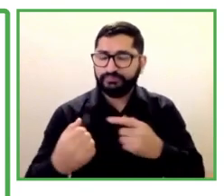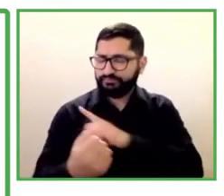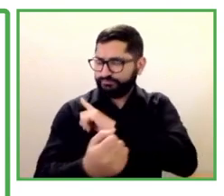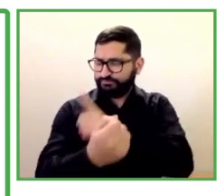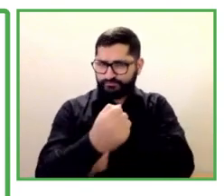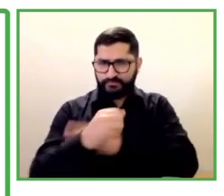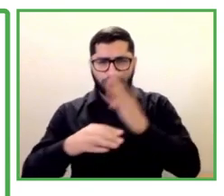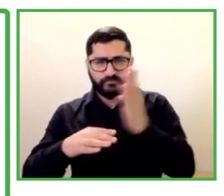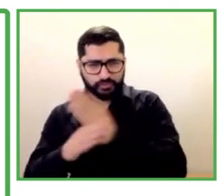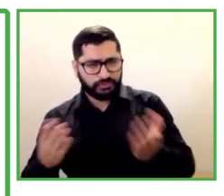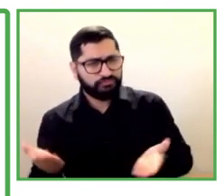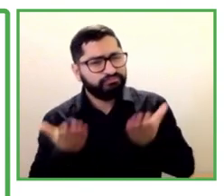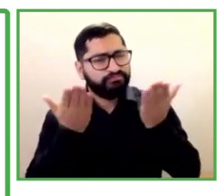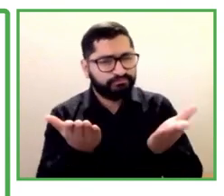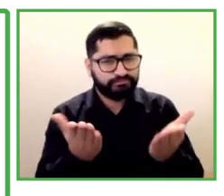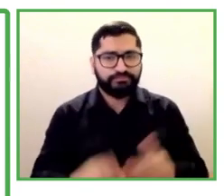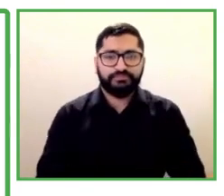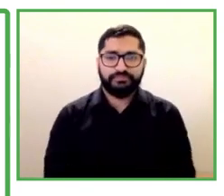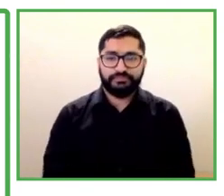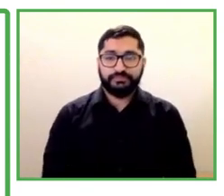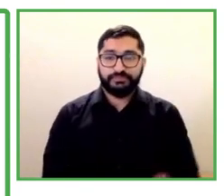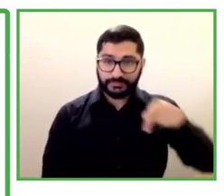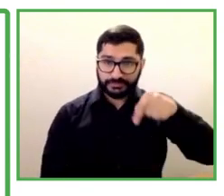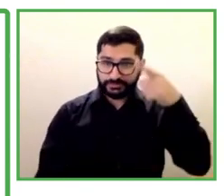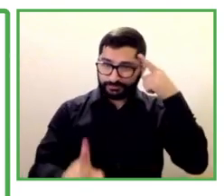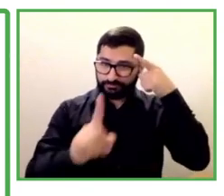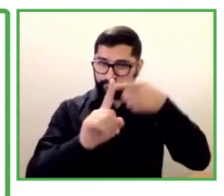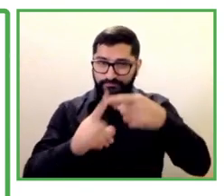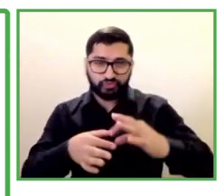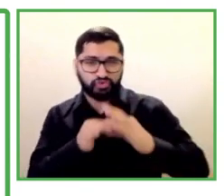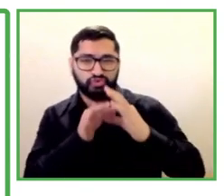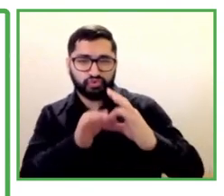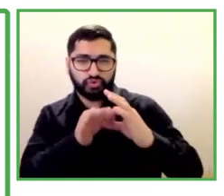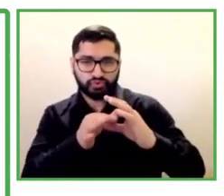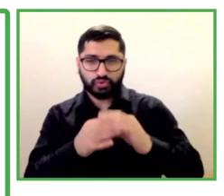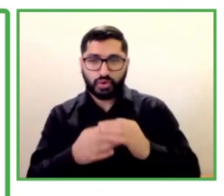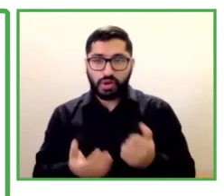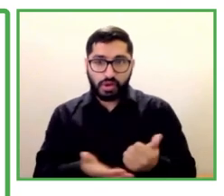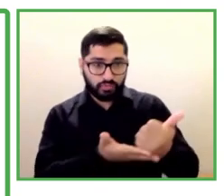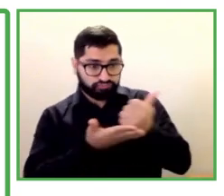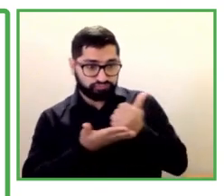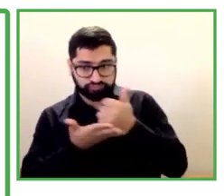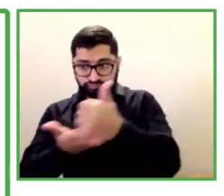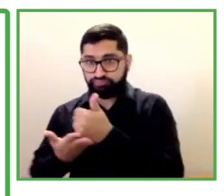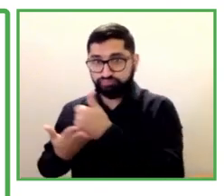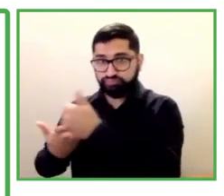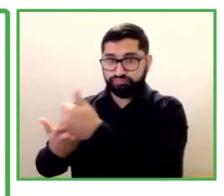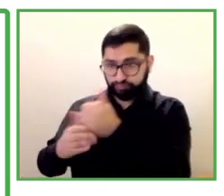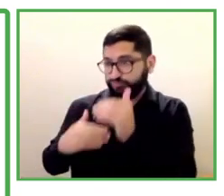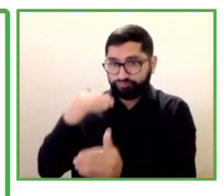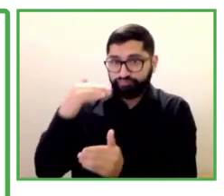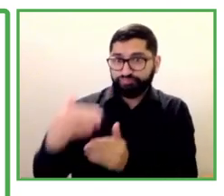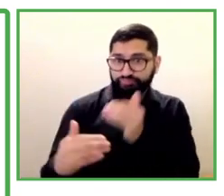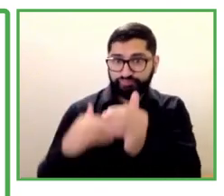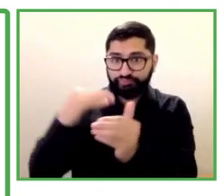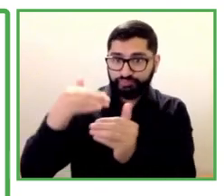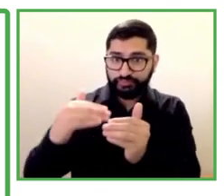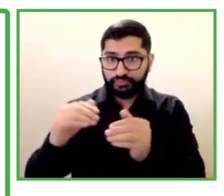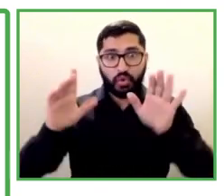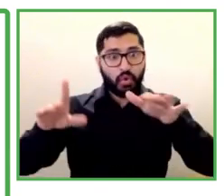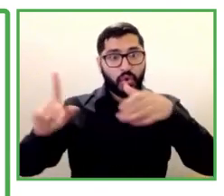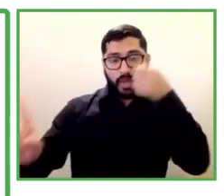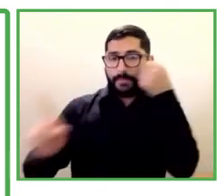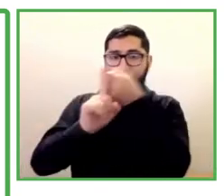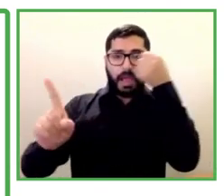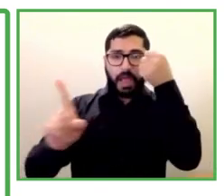their impact and their impact using EGALITE's technology. Our replication model will be